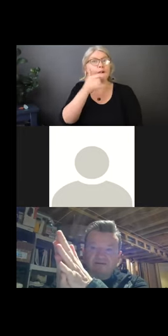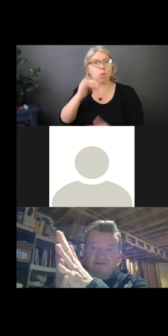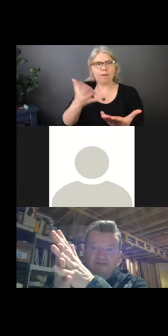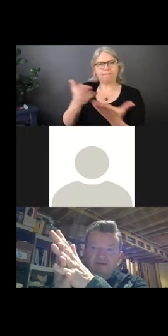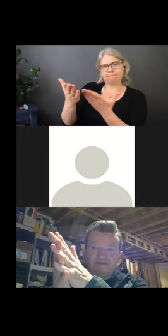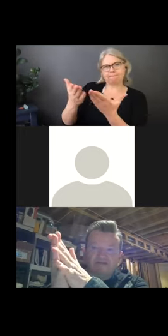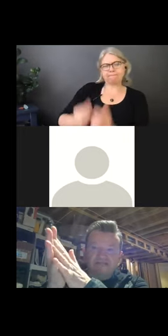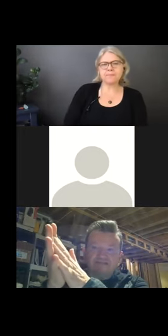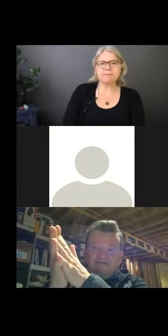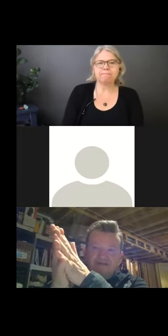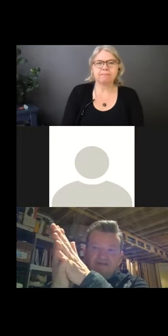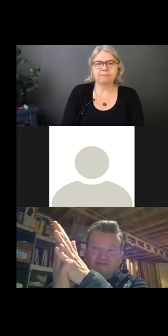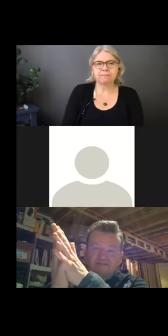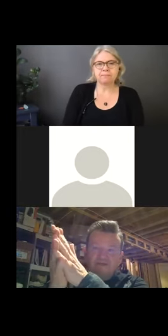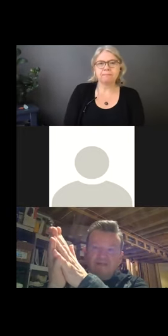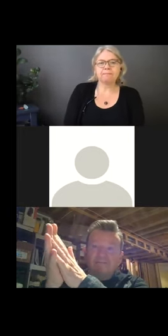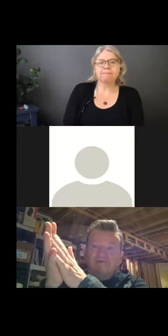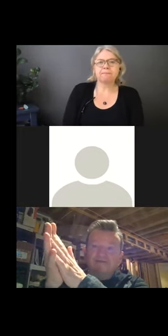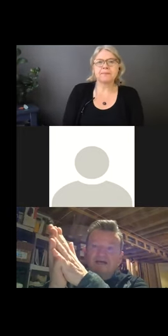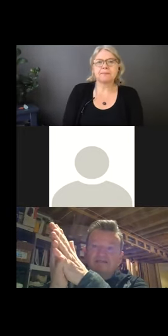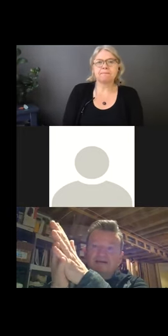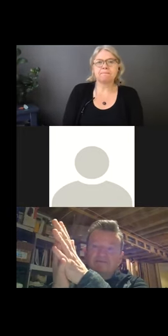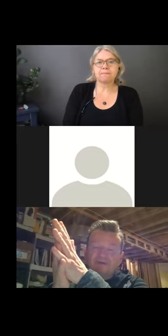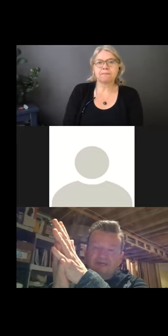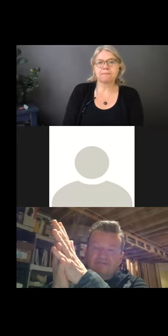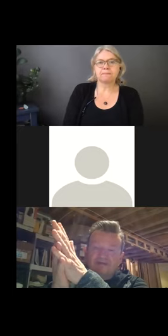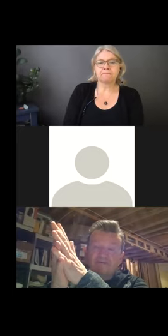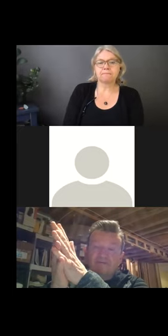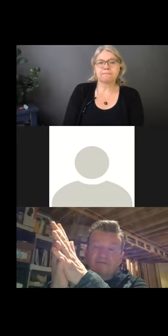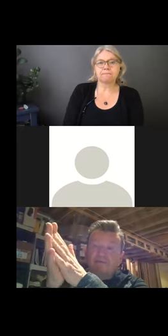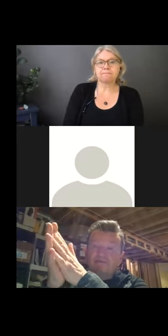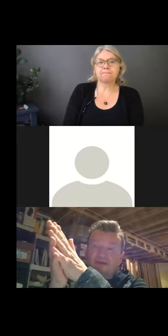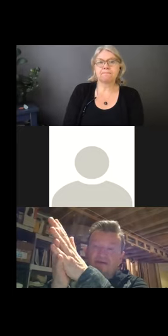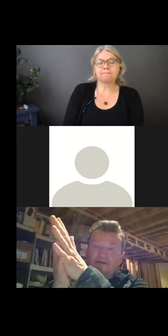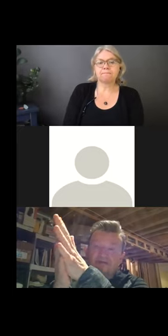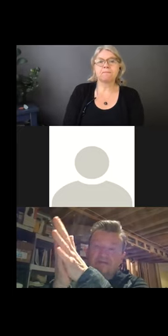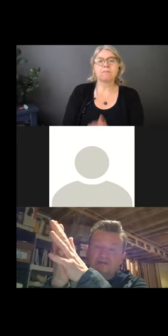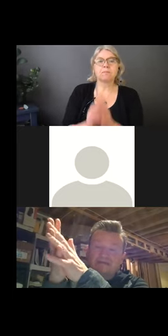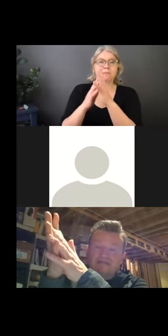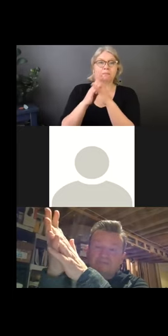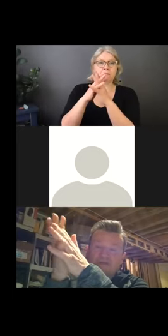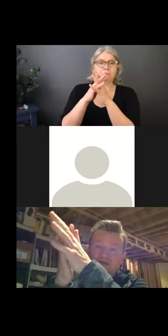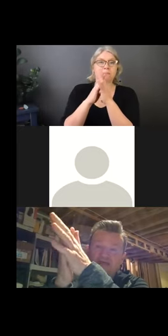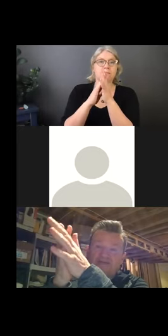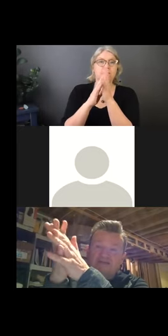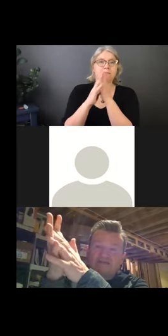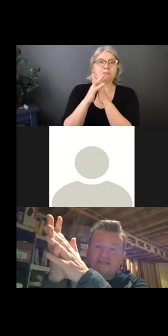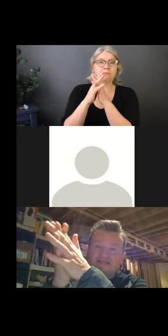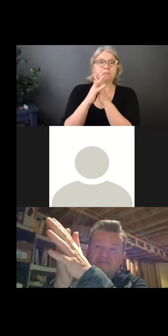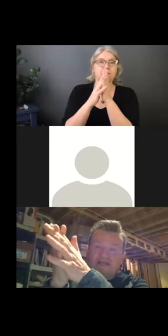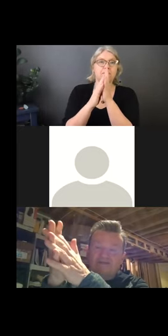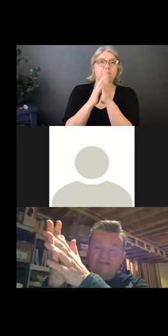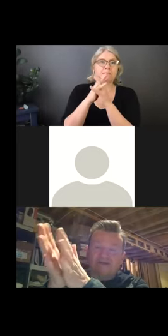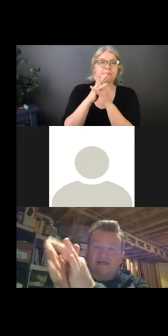together. Then you interlace your fingers so you get on both sides of your pinky finger or your baby finger. So you interlace them one way and then you